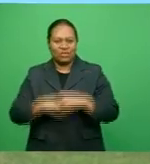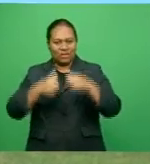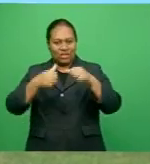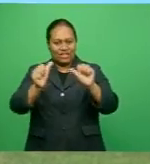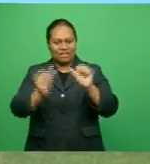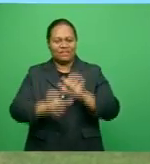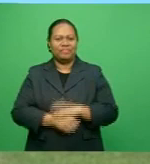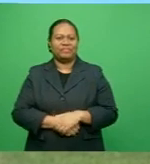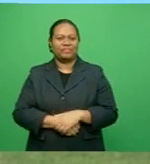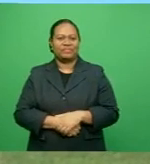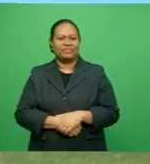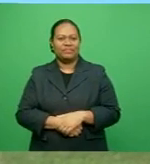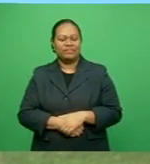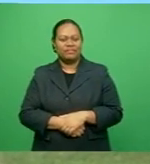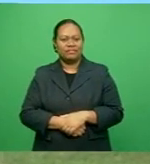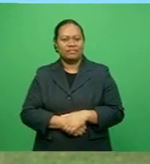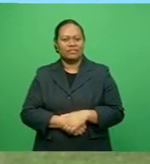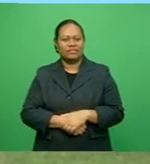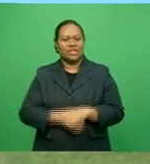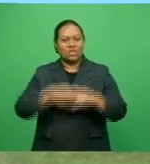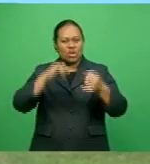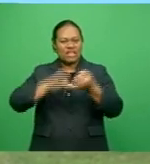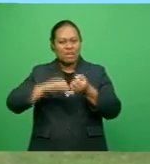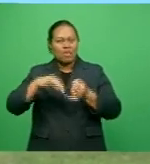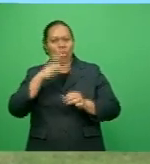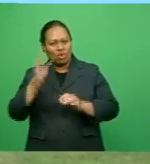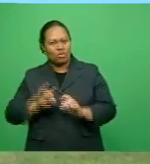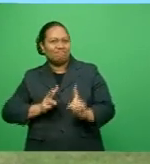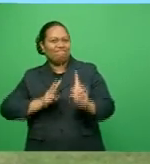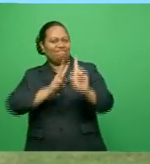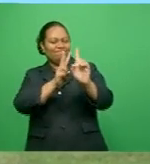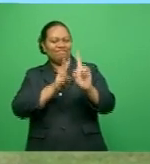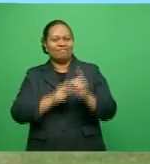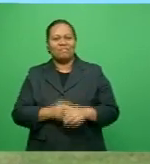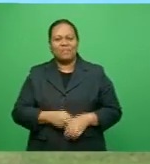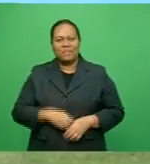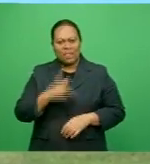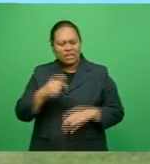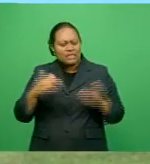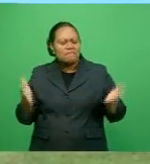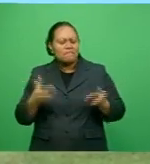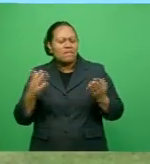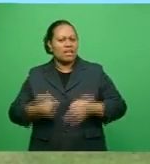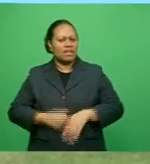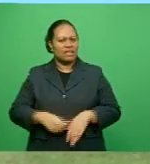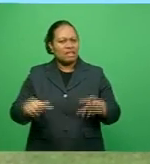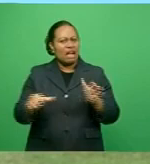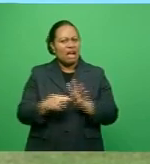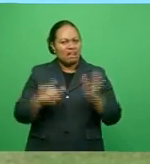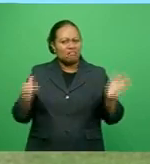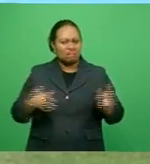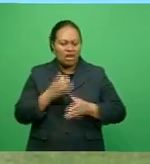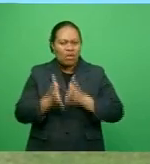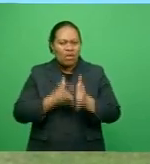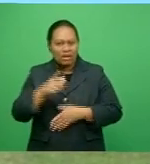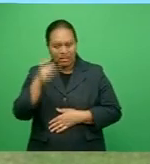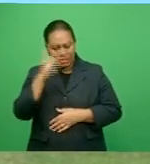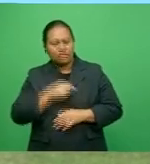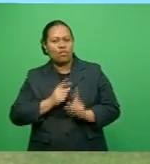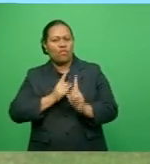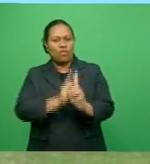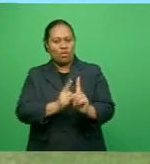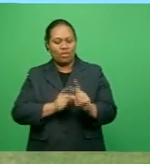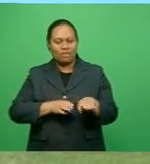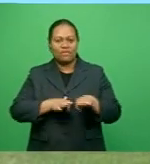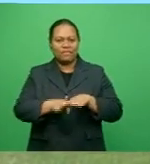When I was a kid Sermay Mburotu was someone I looked up to. I liked his playing style. He's a hard runner and my dream is to one day follow his